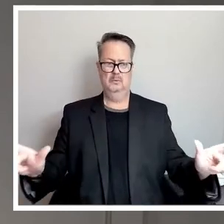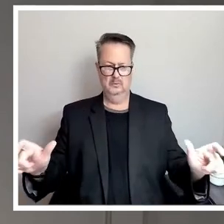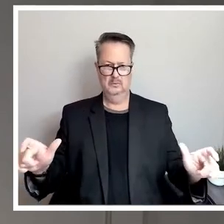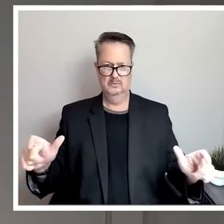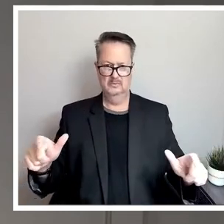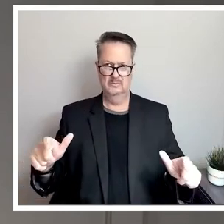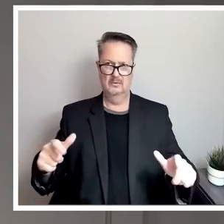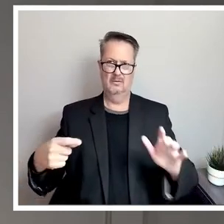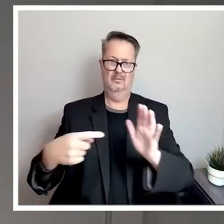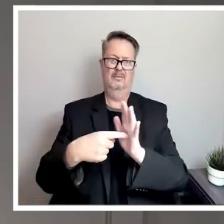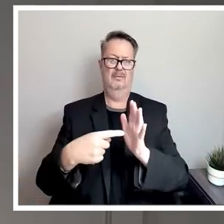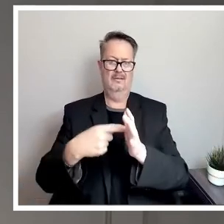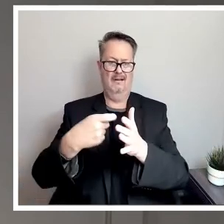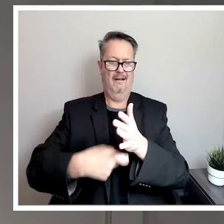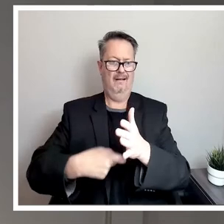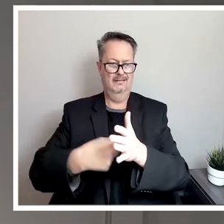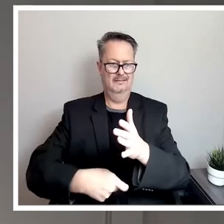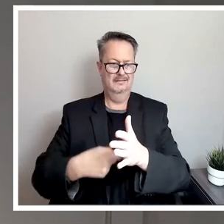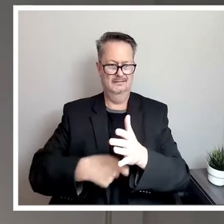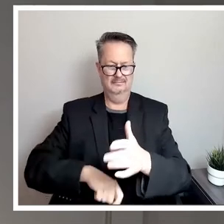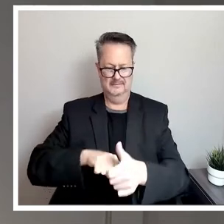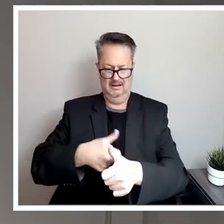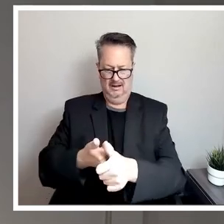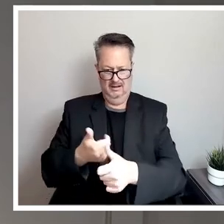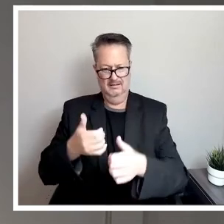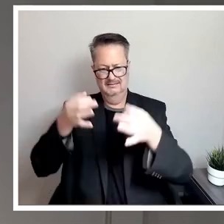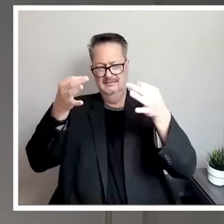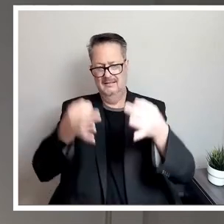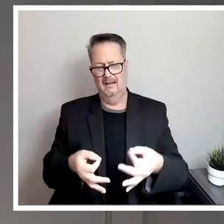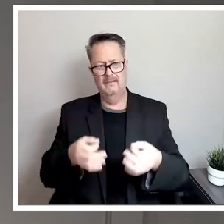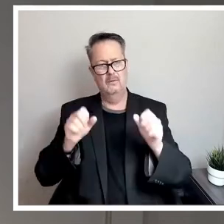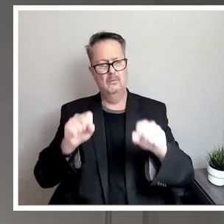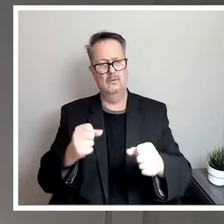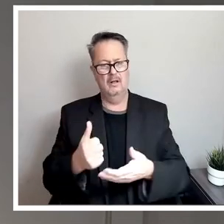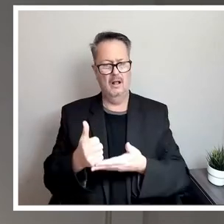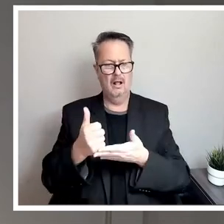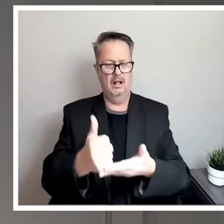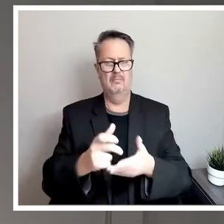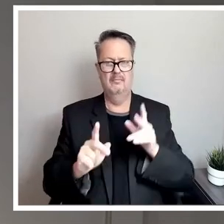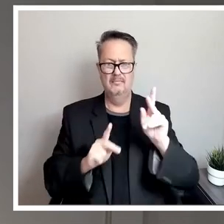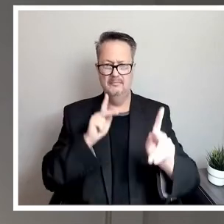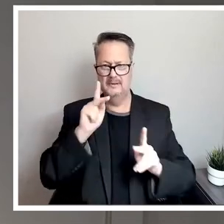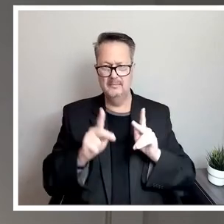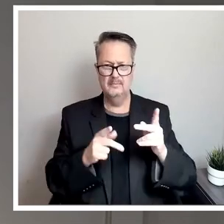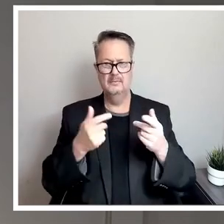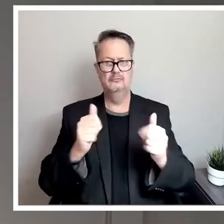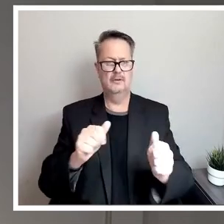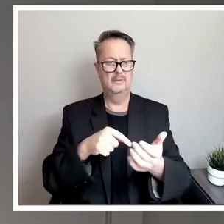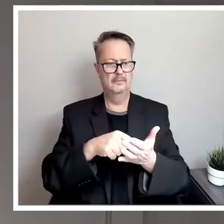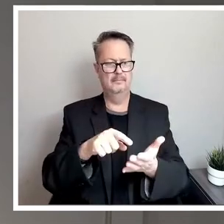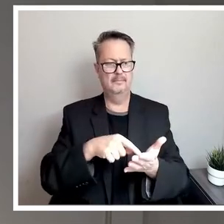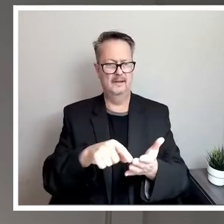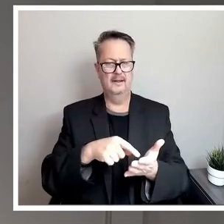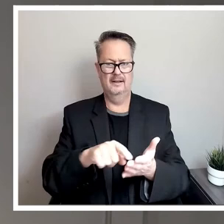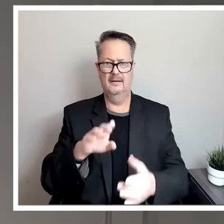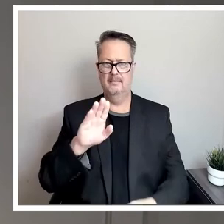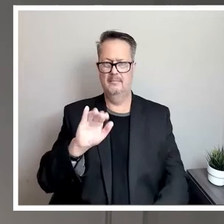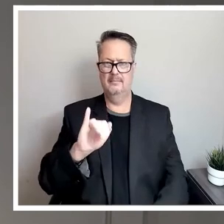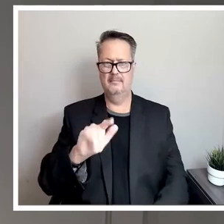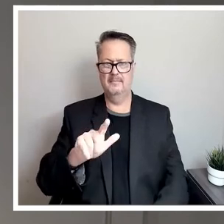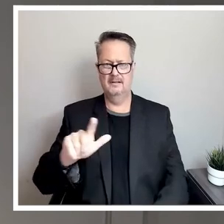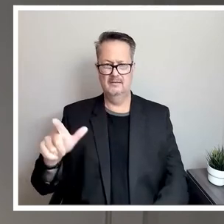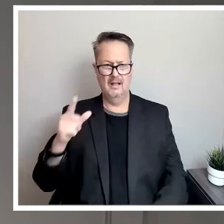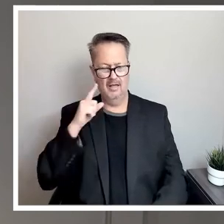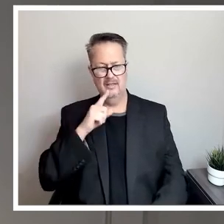that could definitely help with the people who are trying to pay their bills. And that gets very difficult these days